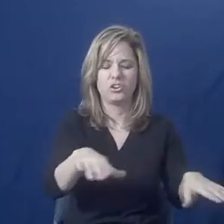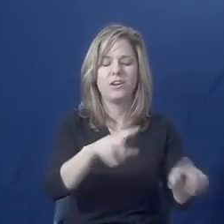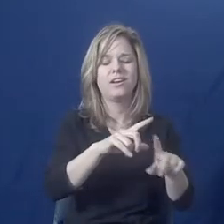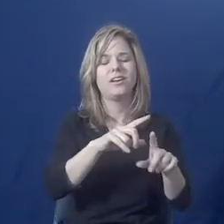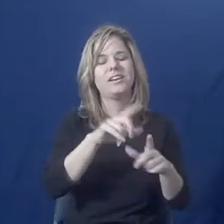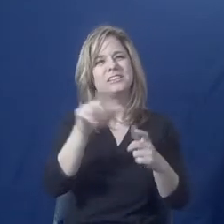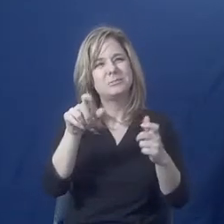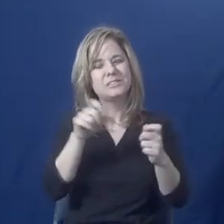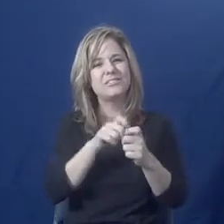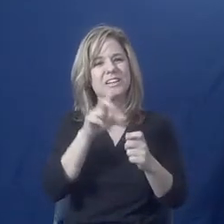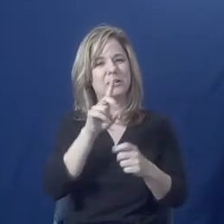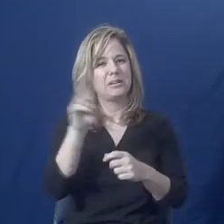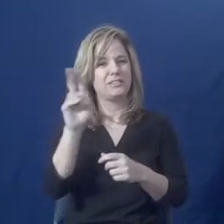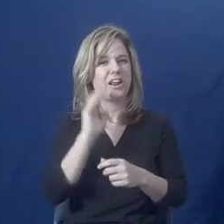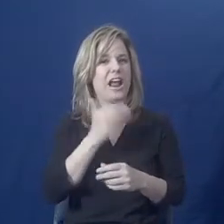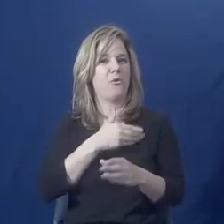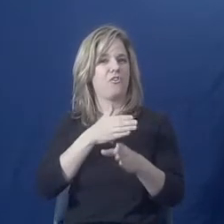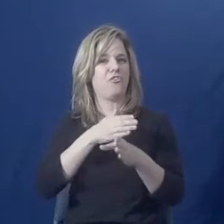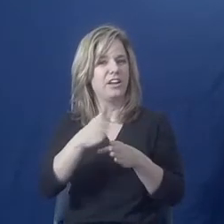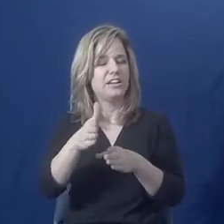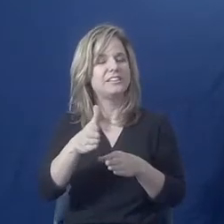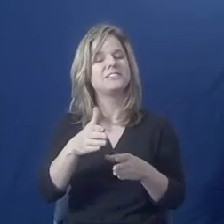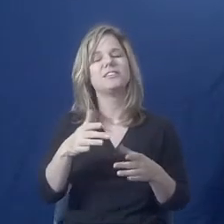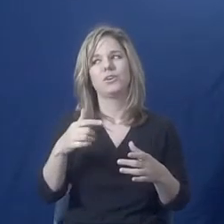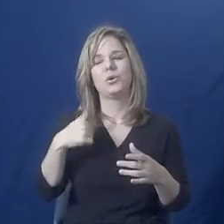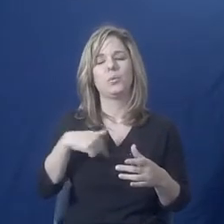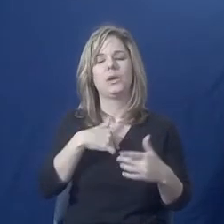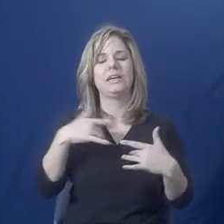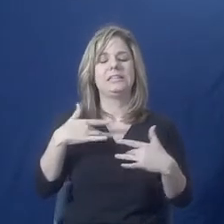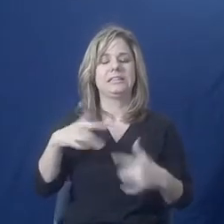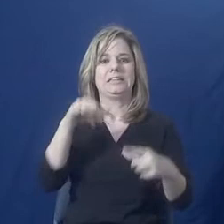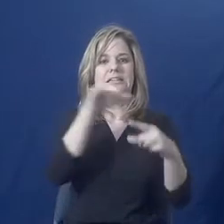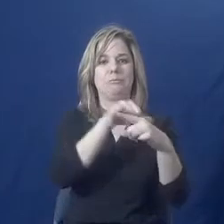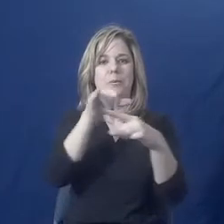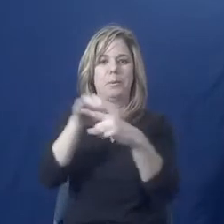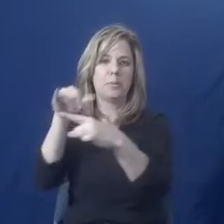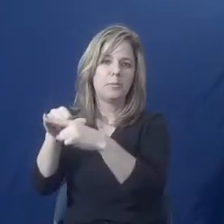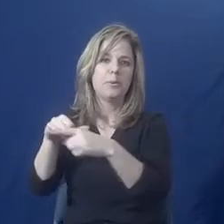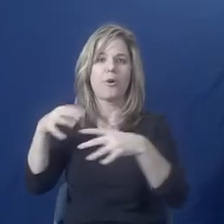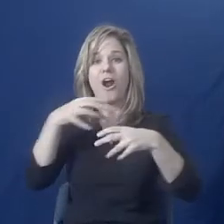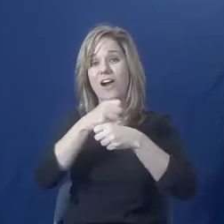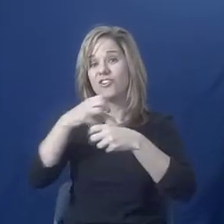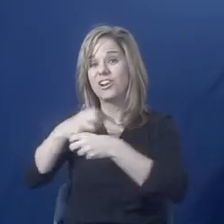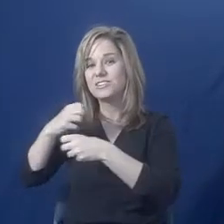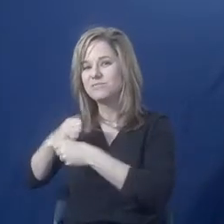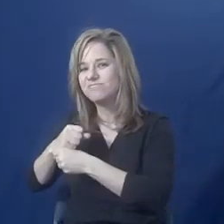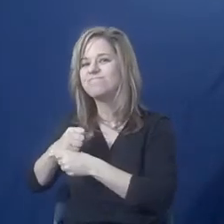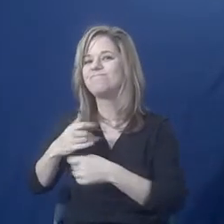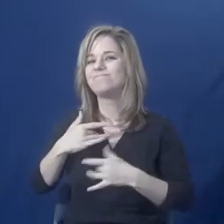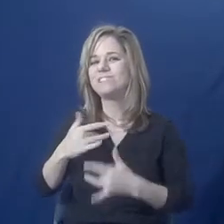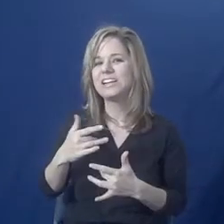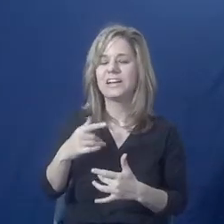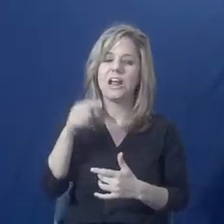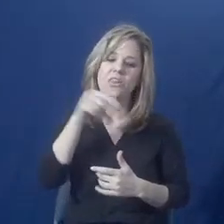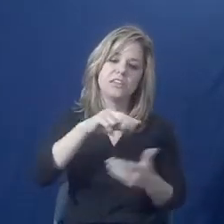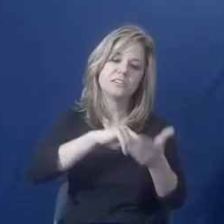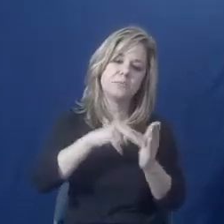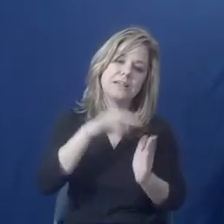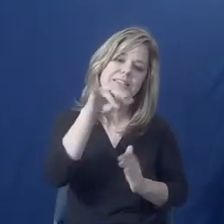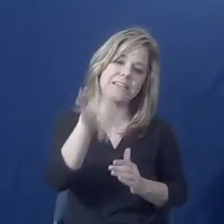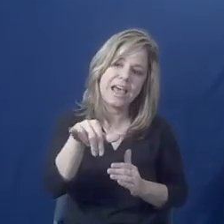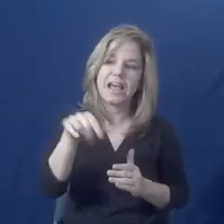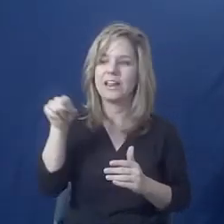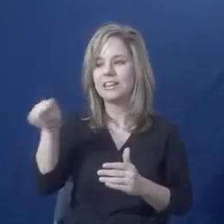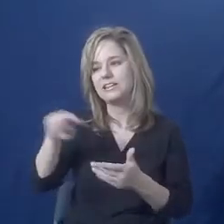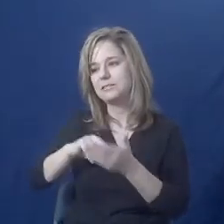violence field, we like to use a lot of jargon and acronyms. And this stands for this and that